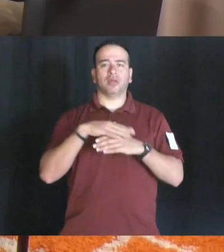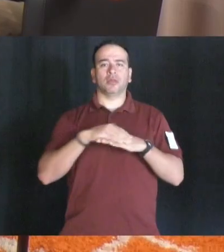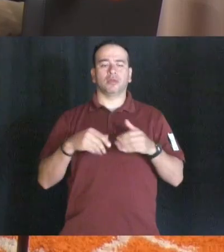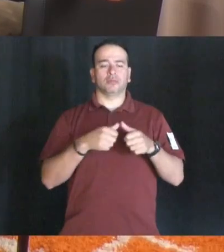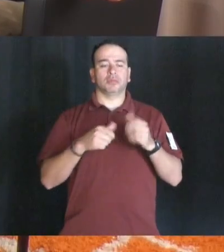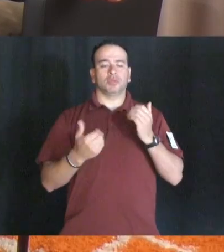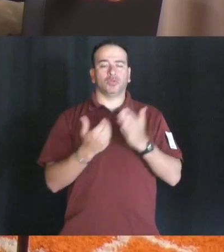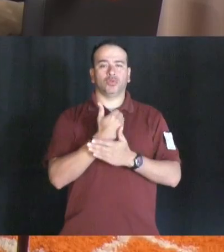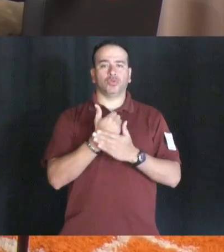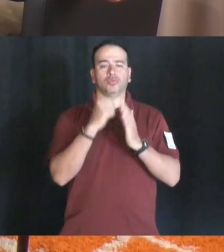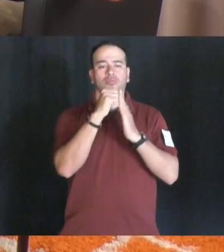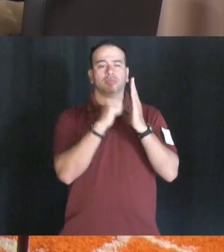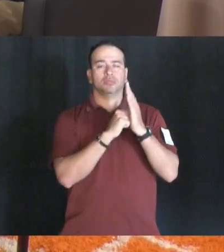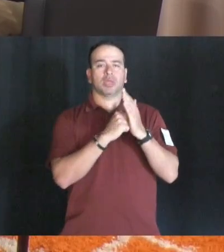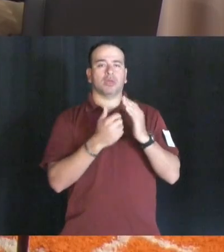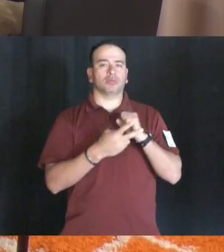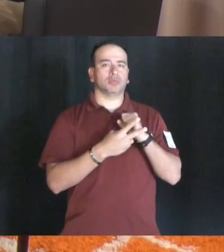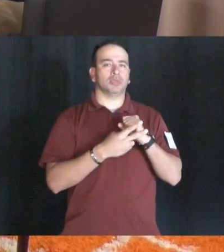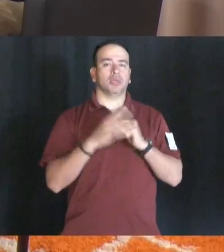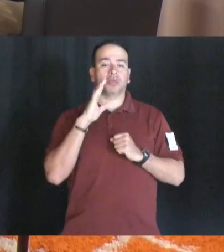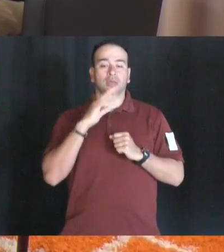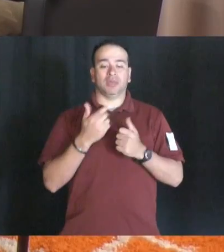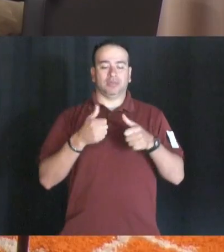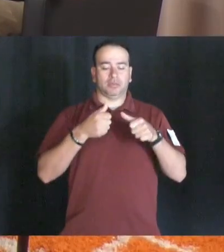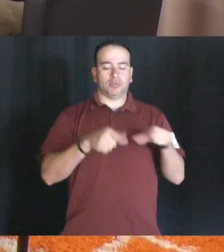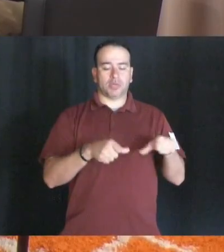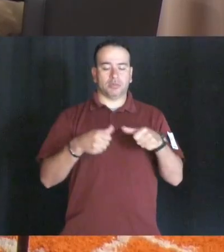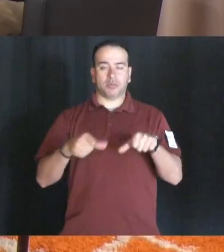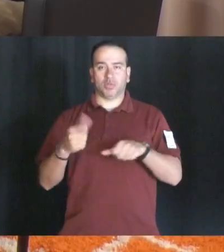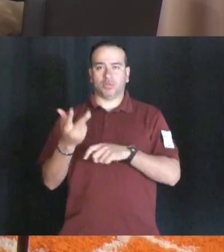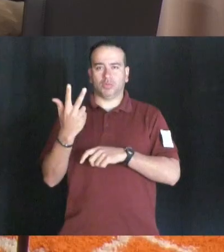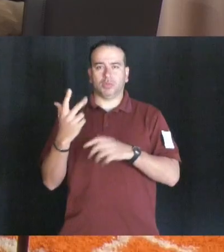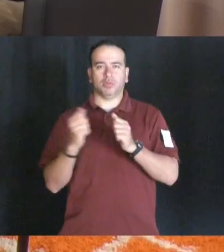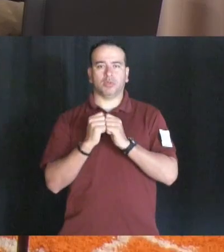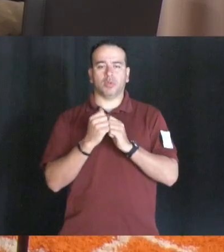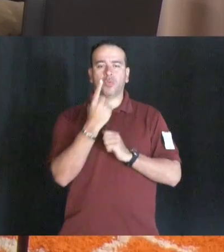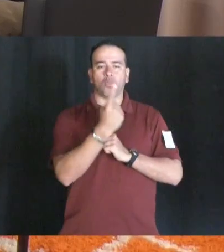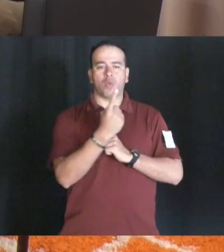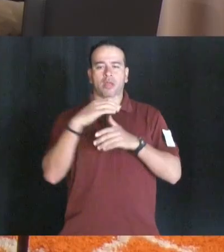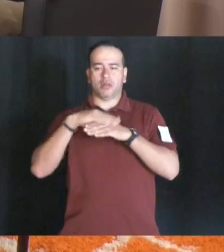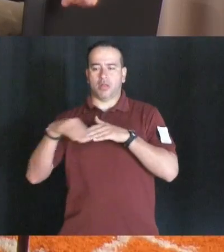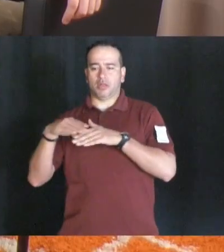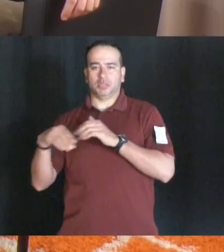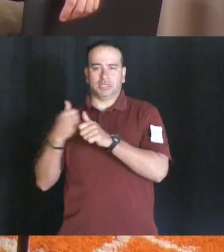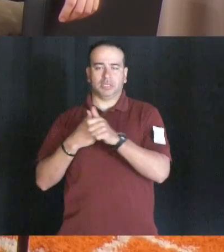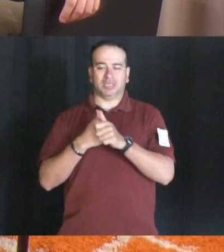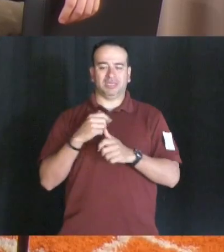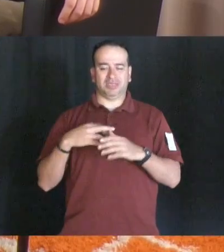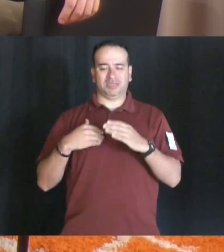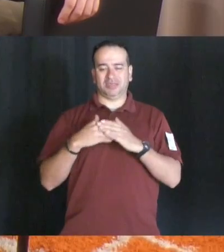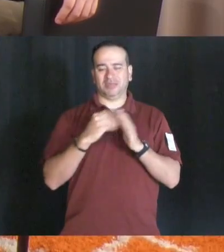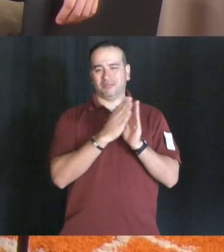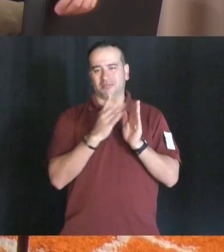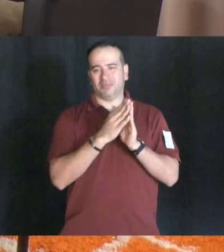placed in your new savings account then if you make three separate deposits of as little as $1 each within 30 days the CFE